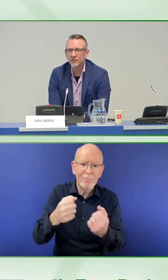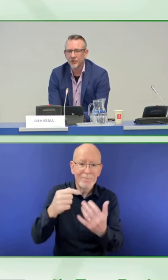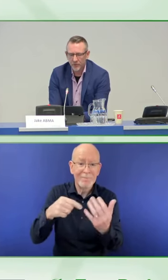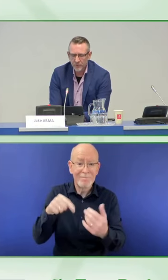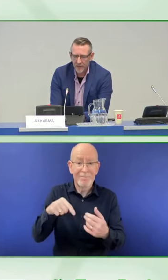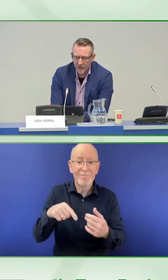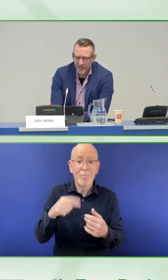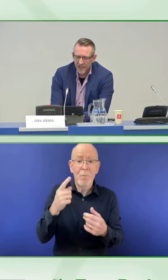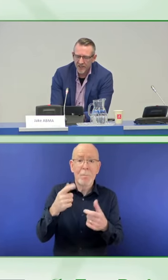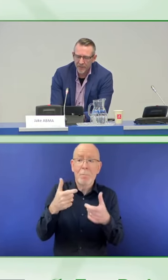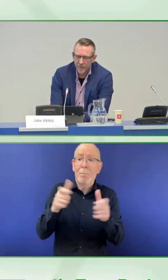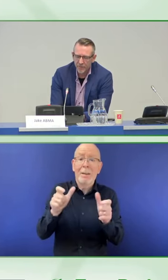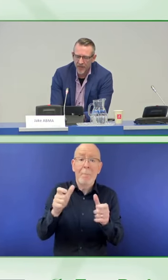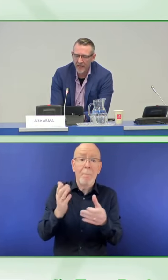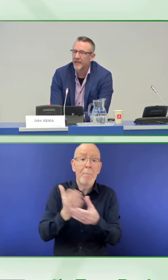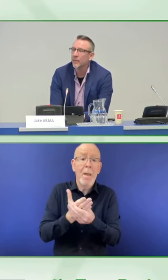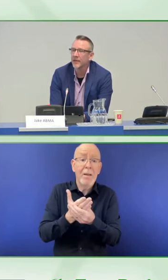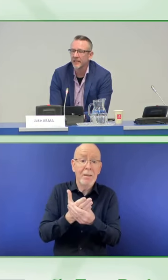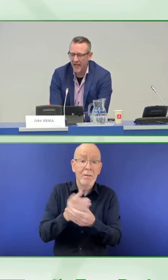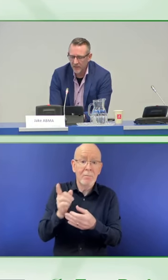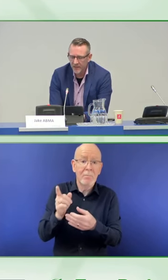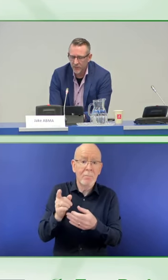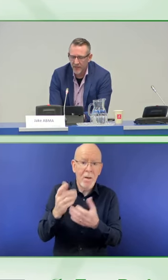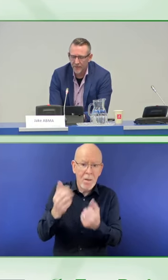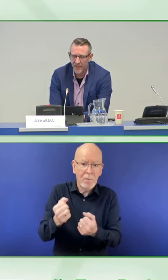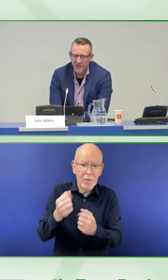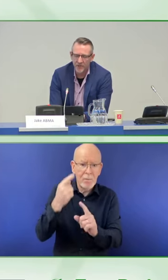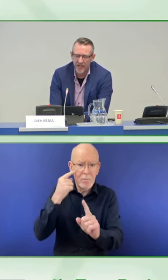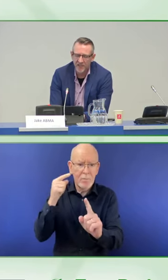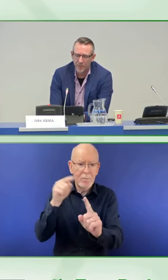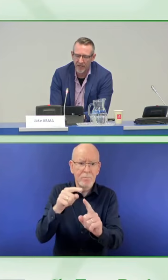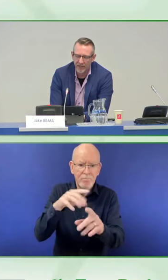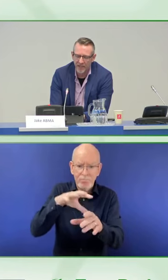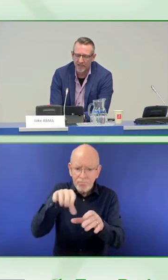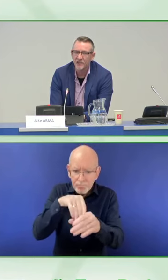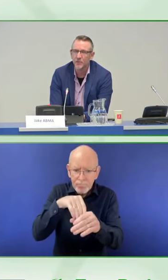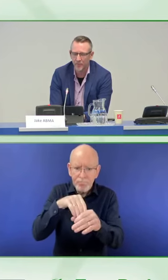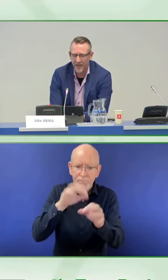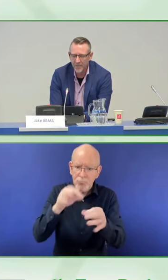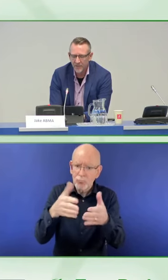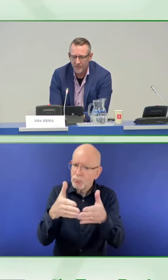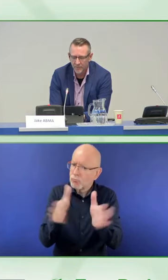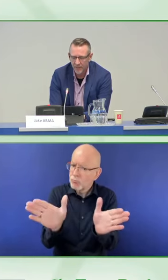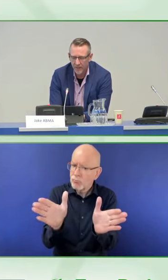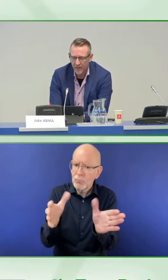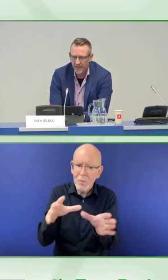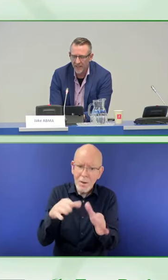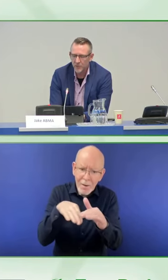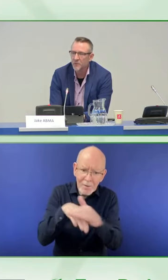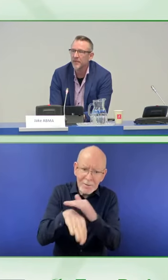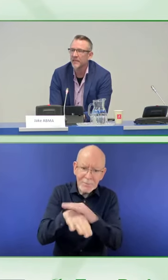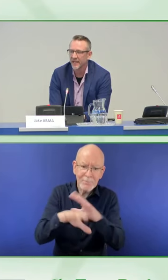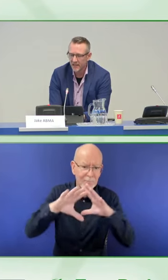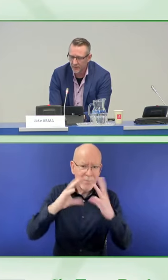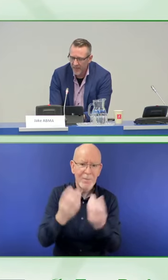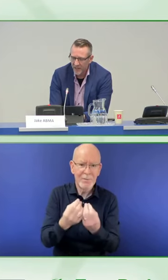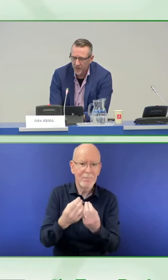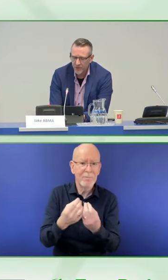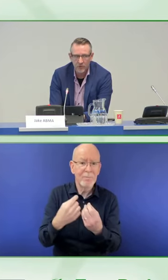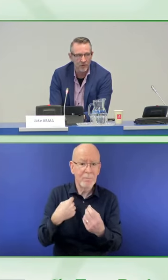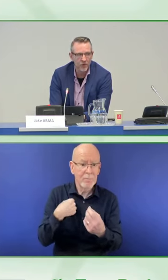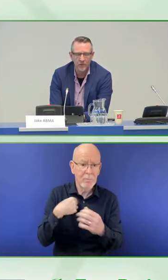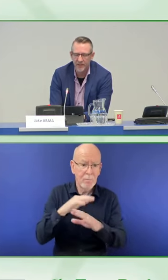As a result of our initiative, I can happily announce that we have a national action plan accessible payment and, as we speak, an